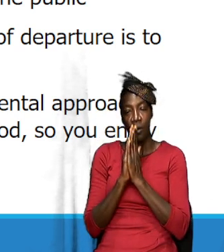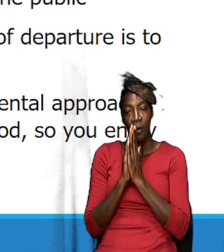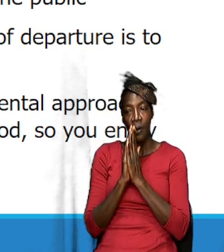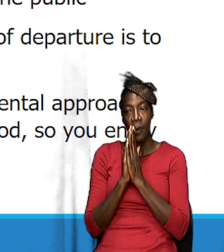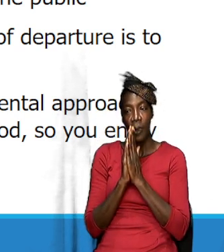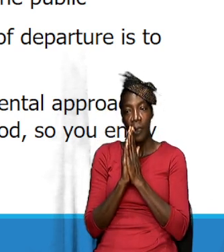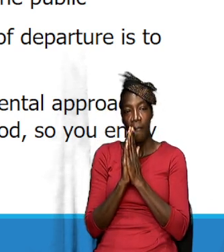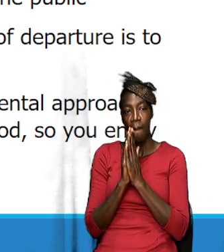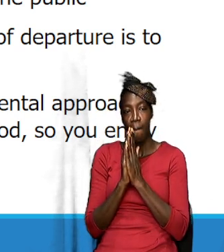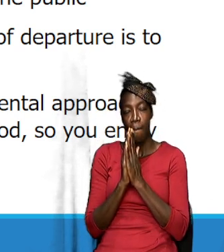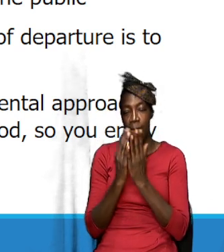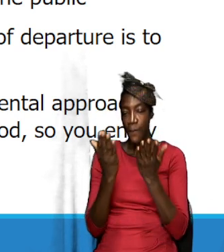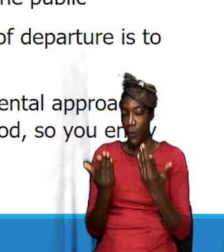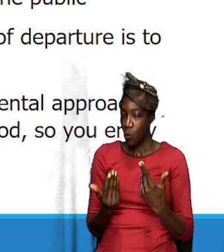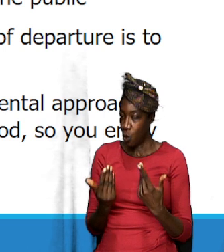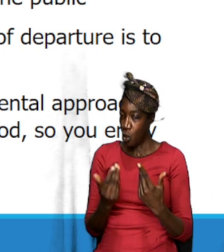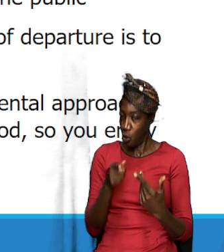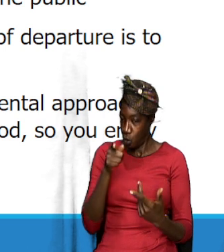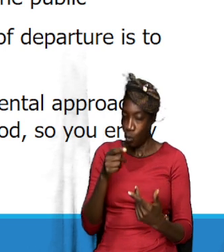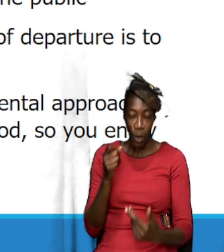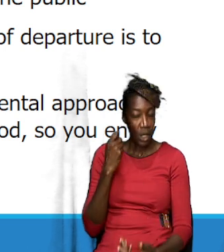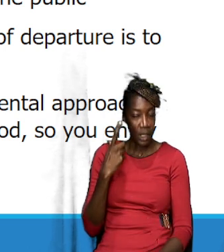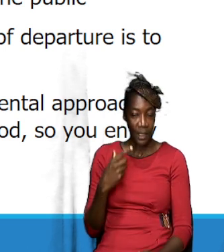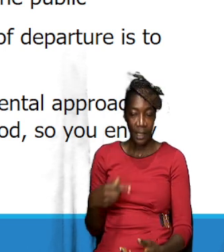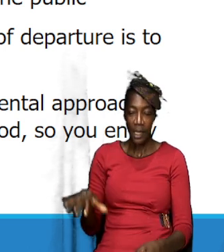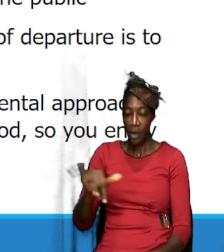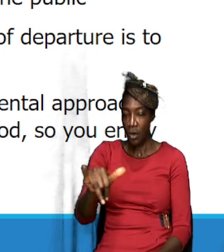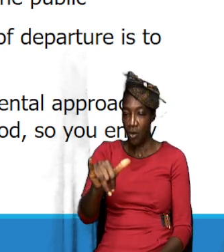I want to make the point also that